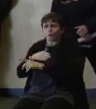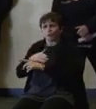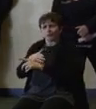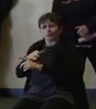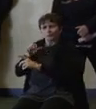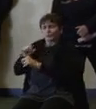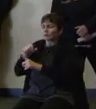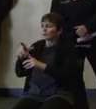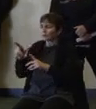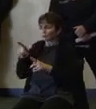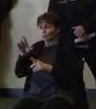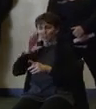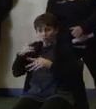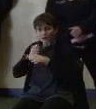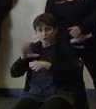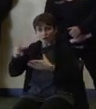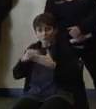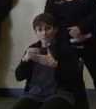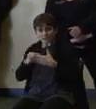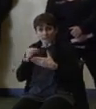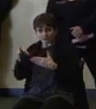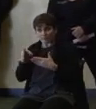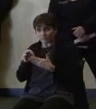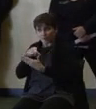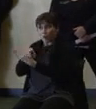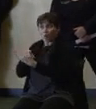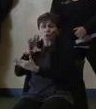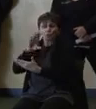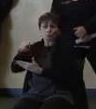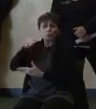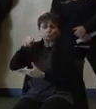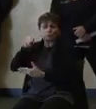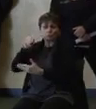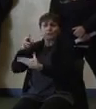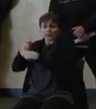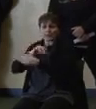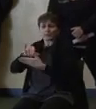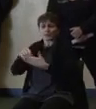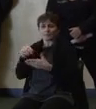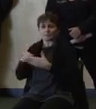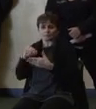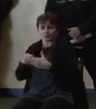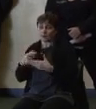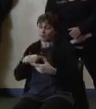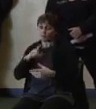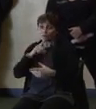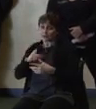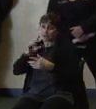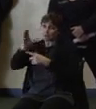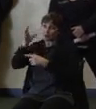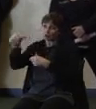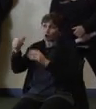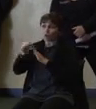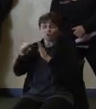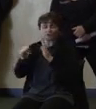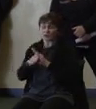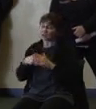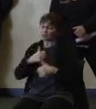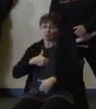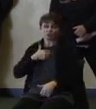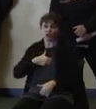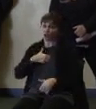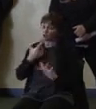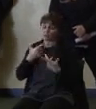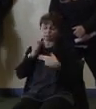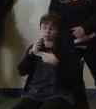owed, but I'll put what we've done over the past 12 months through the Department of Labor up against any state. With that, I'm going to